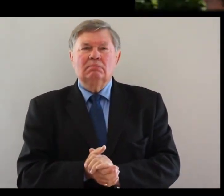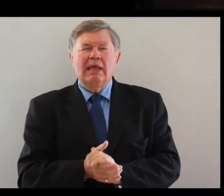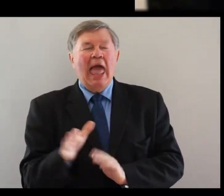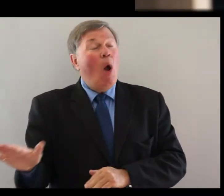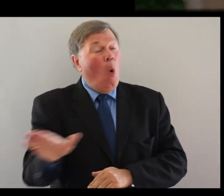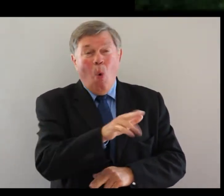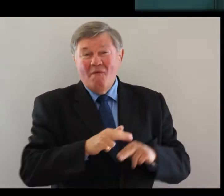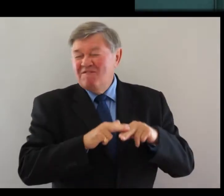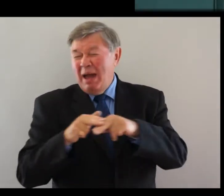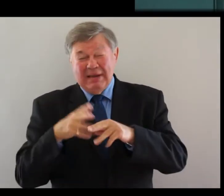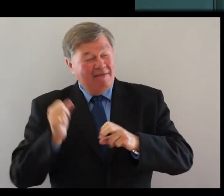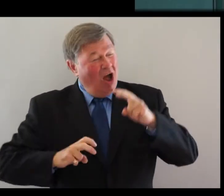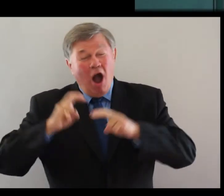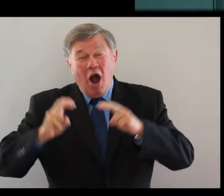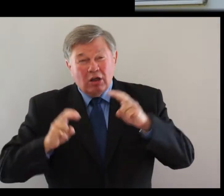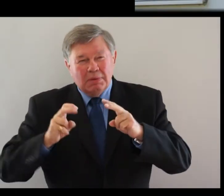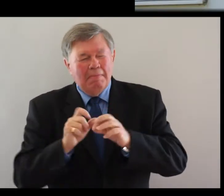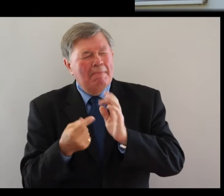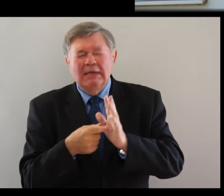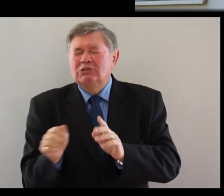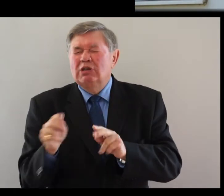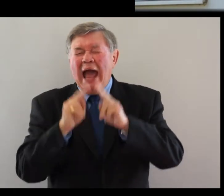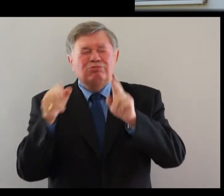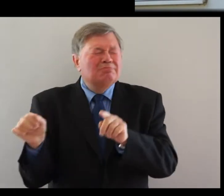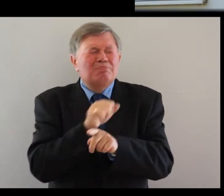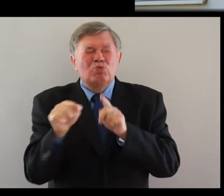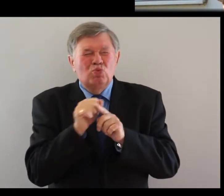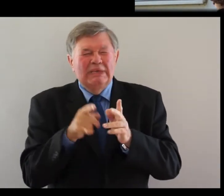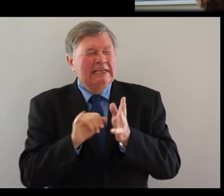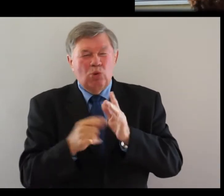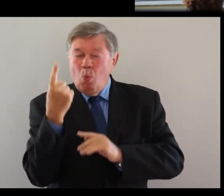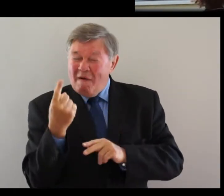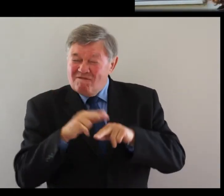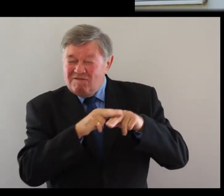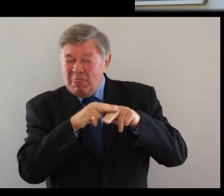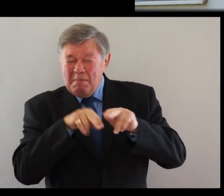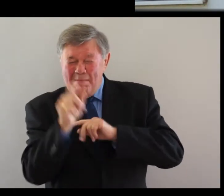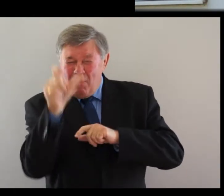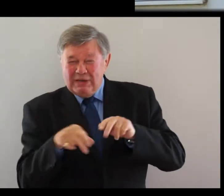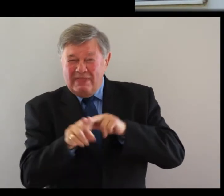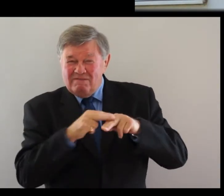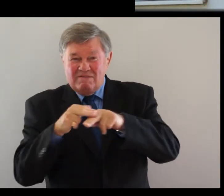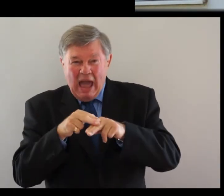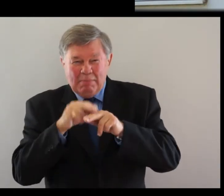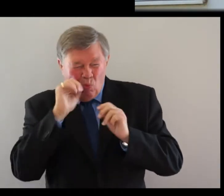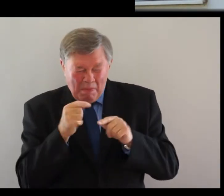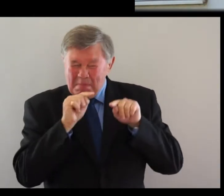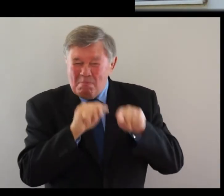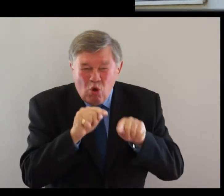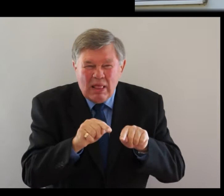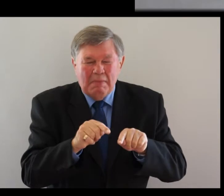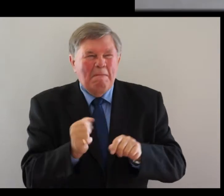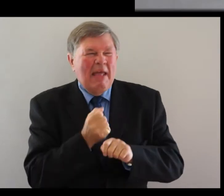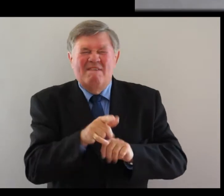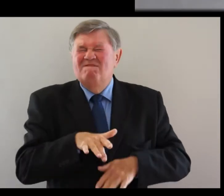Every family has arguments, but domestic abuse is when one person in the family hurts another, or is bullying them and makes them